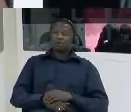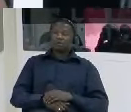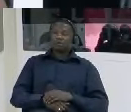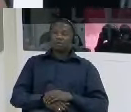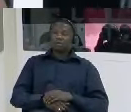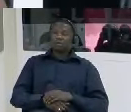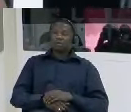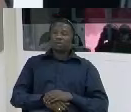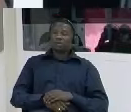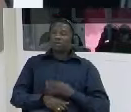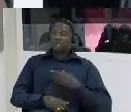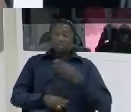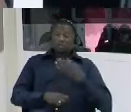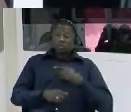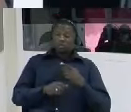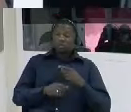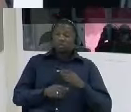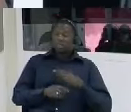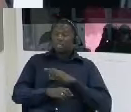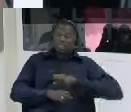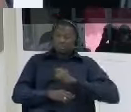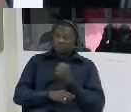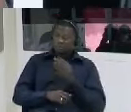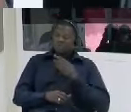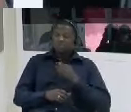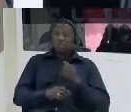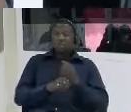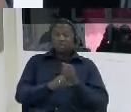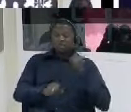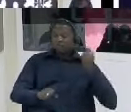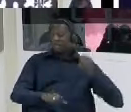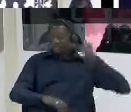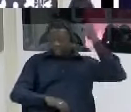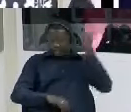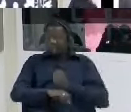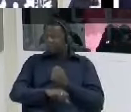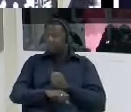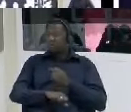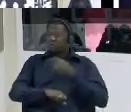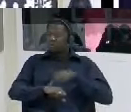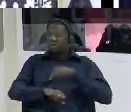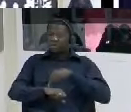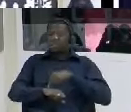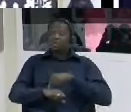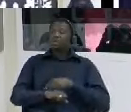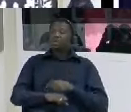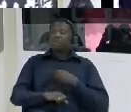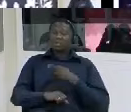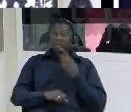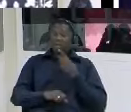and and stabbed me on my right hand at my elbow he said if you don't sign it i will cut your hand